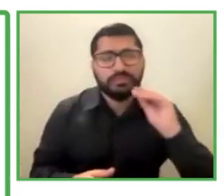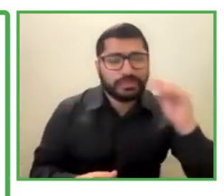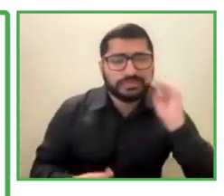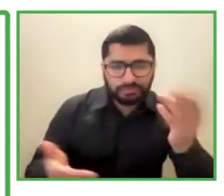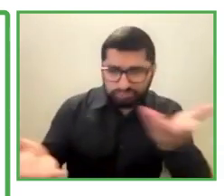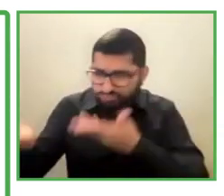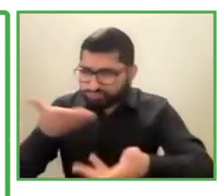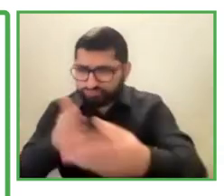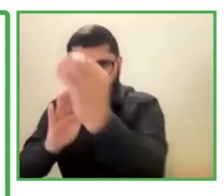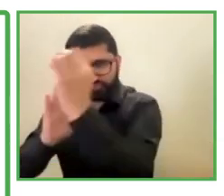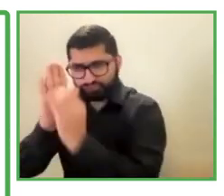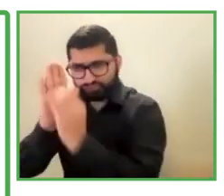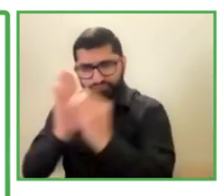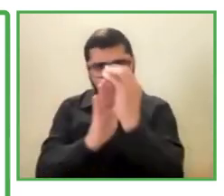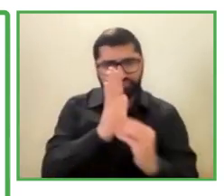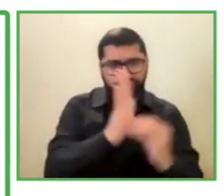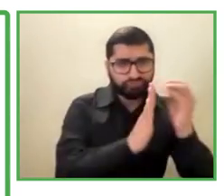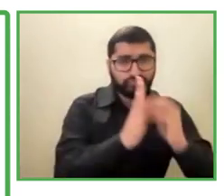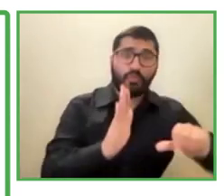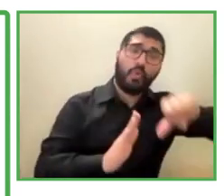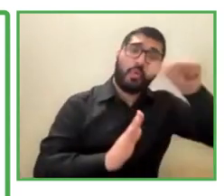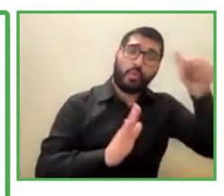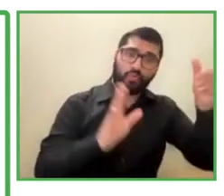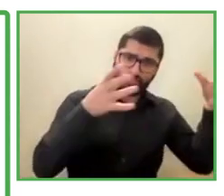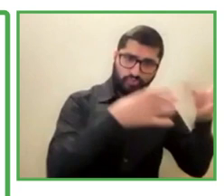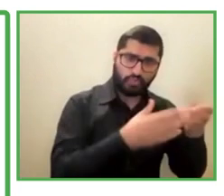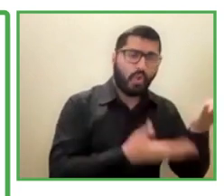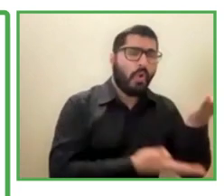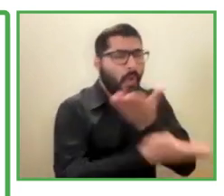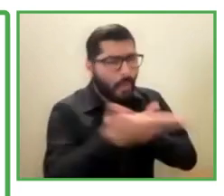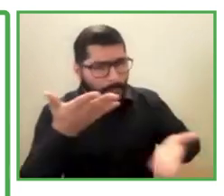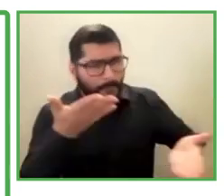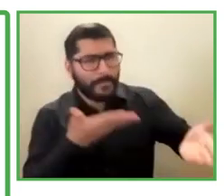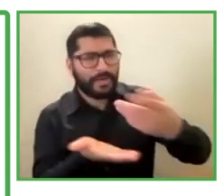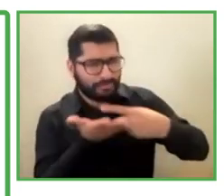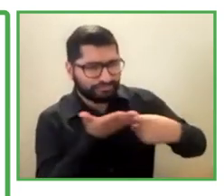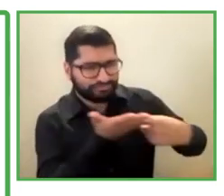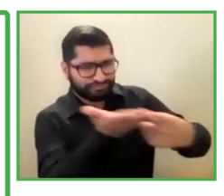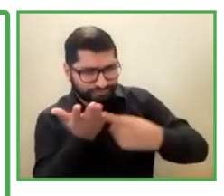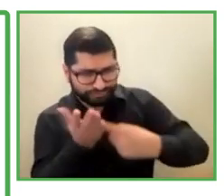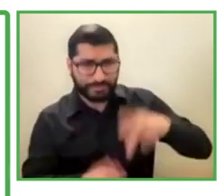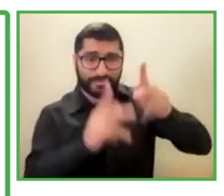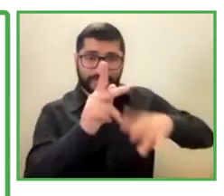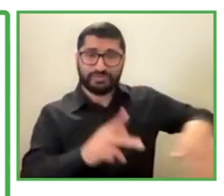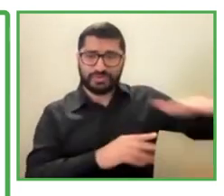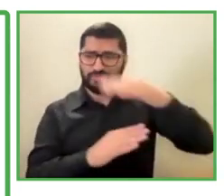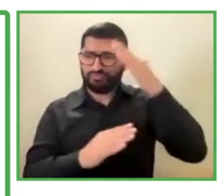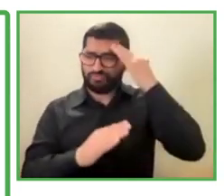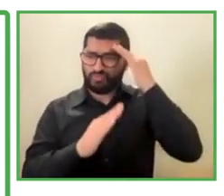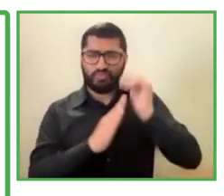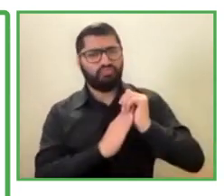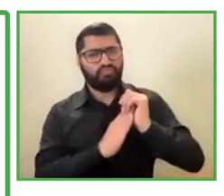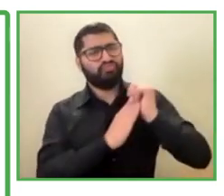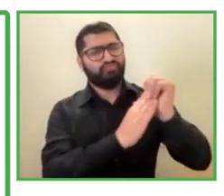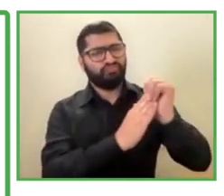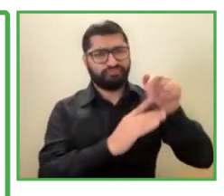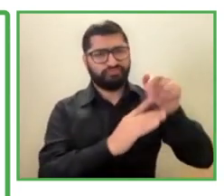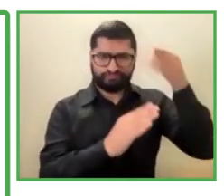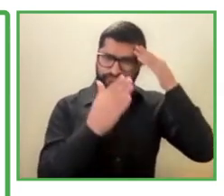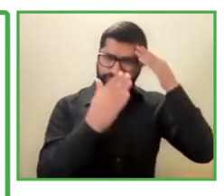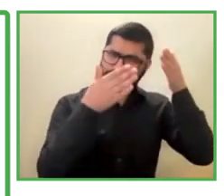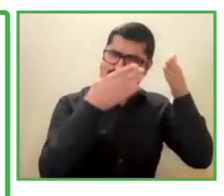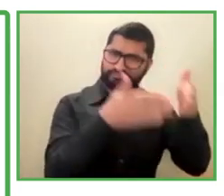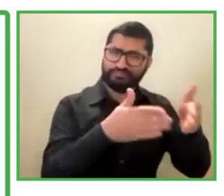stakeholders, the leaders, etc. Because unless we get the leadership buy-in, unless the leaders speak about